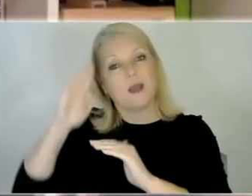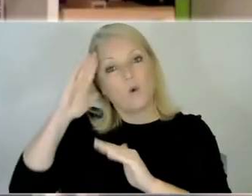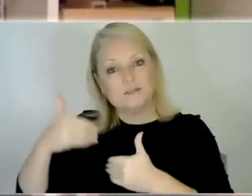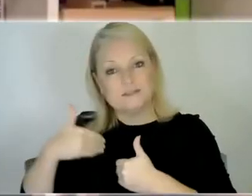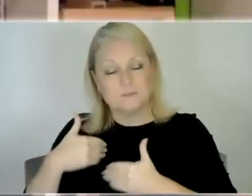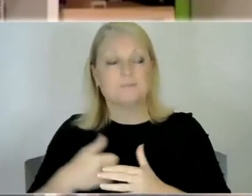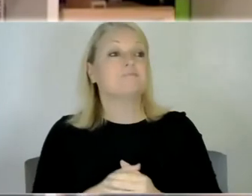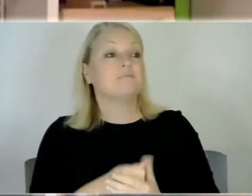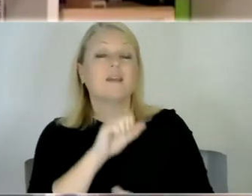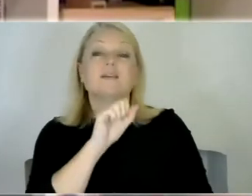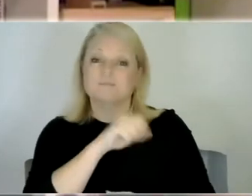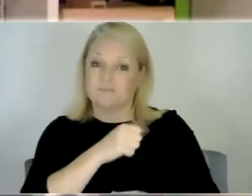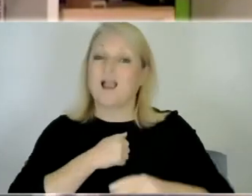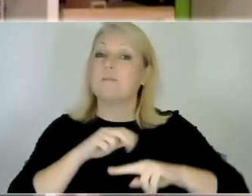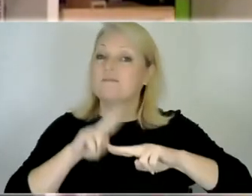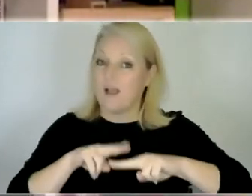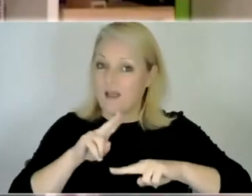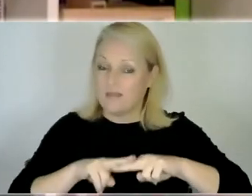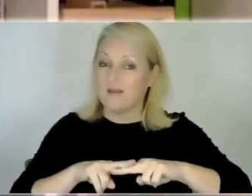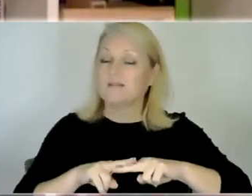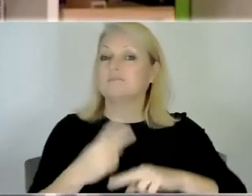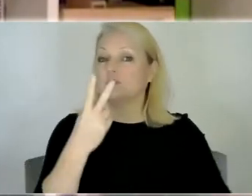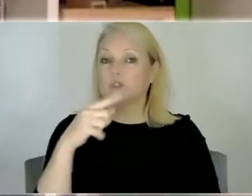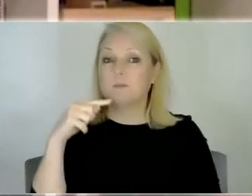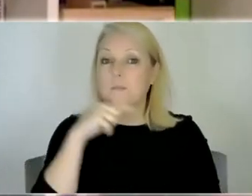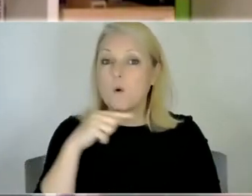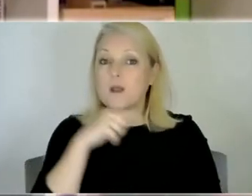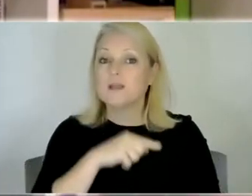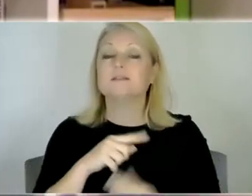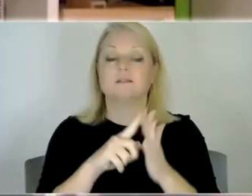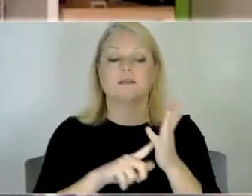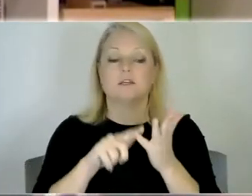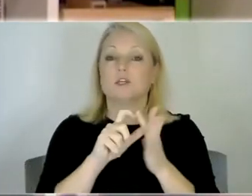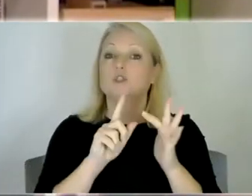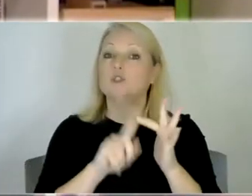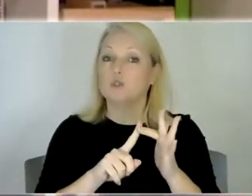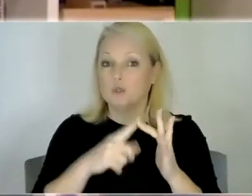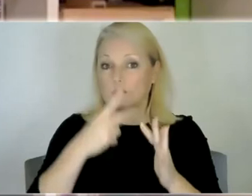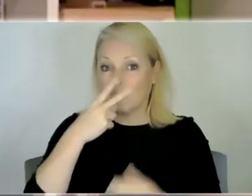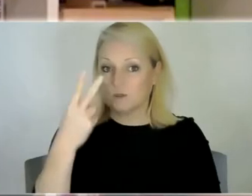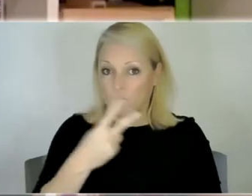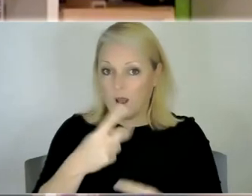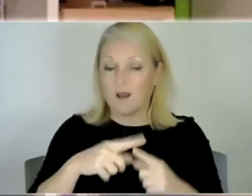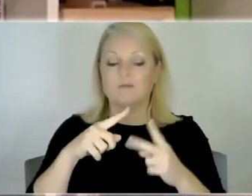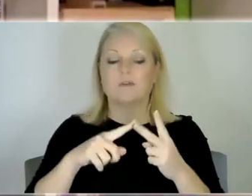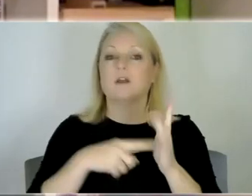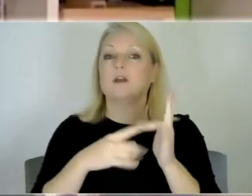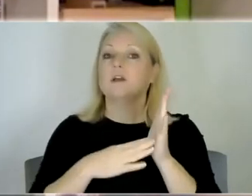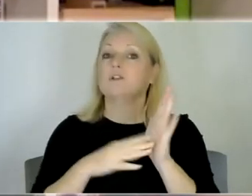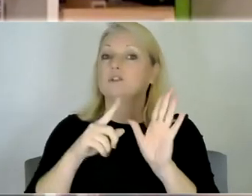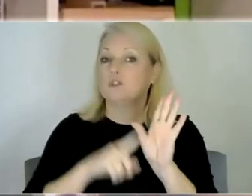you said I'm a dad of two, two boys Jude who is 12 and Tommy who's nine.